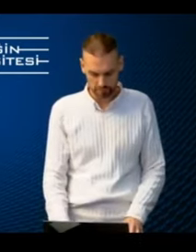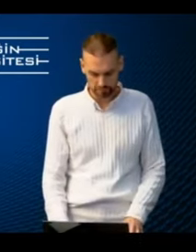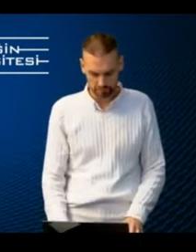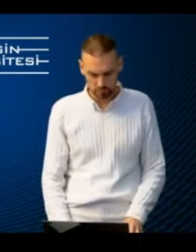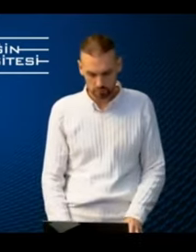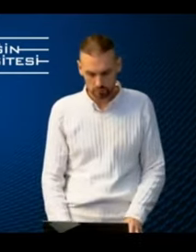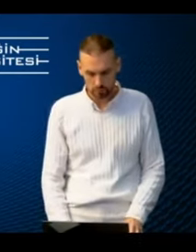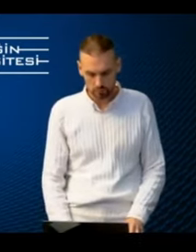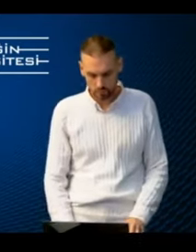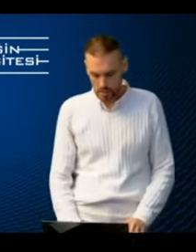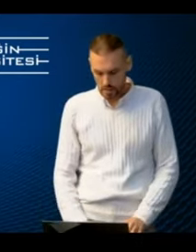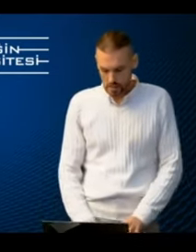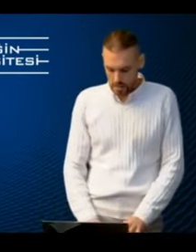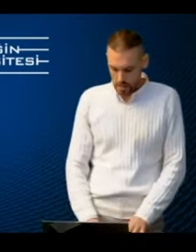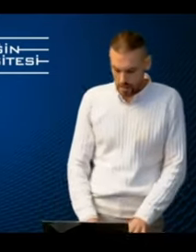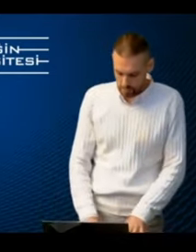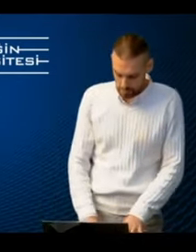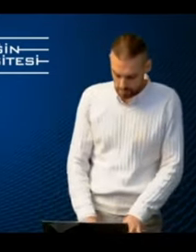that topic.